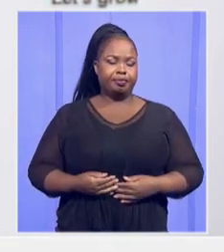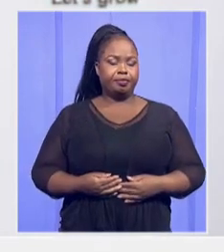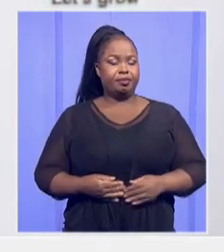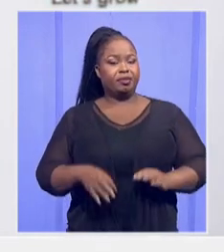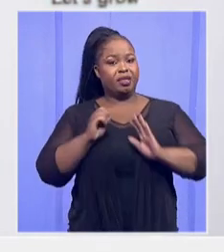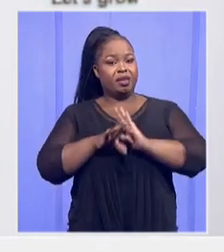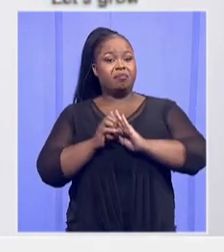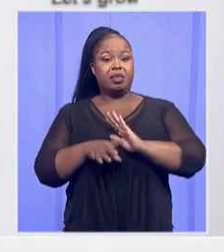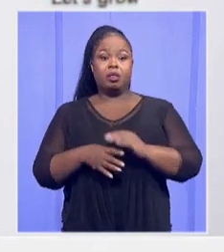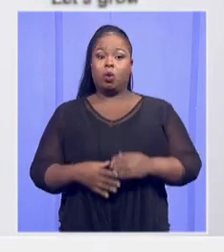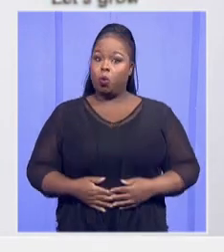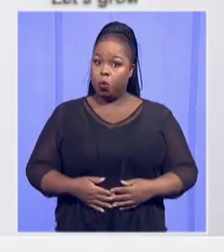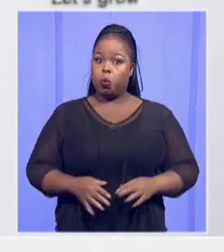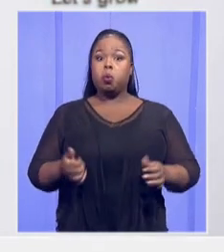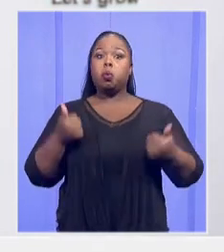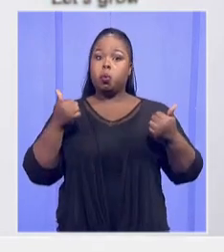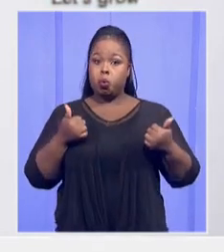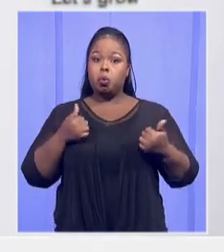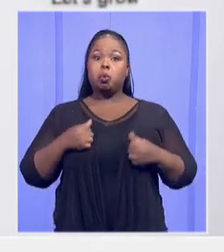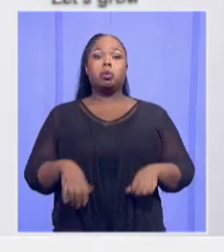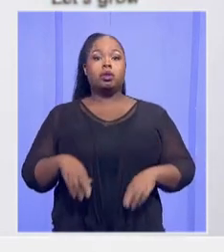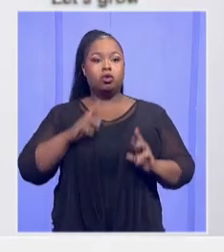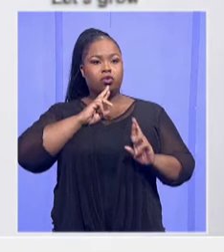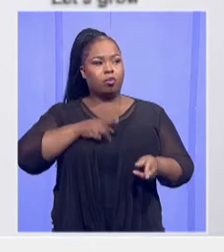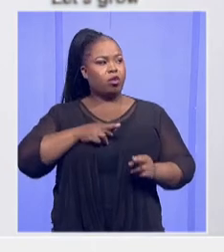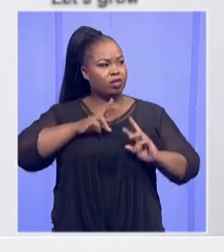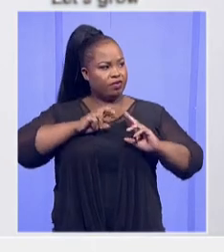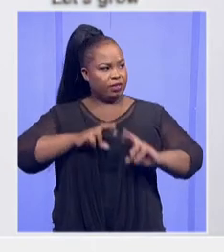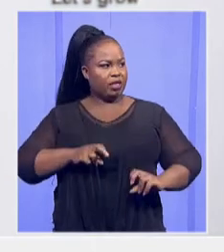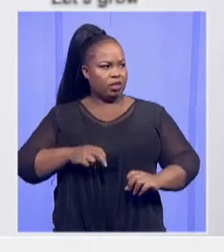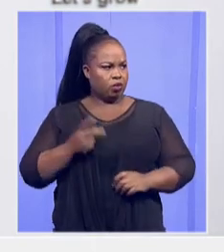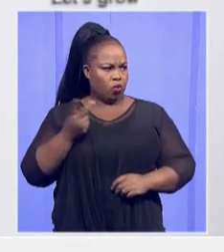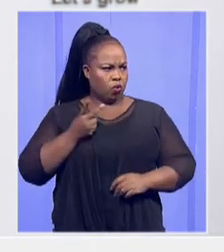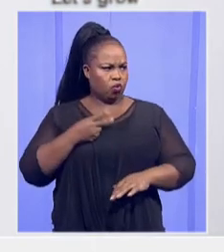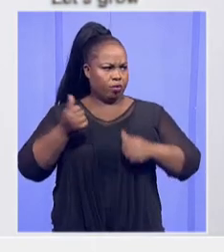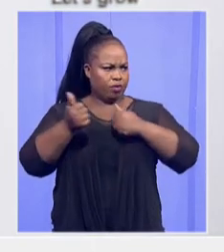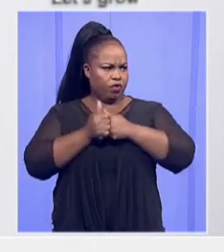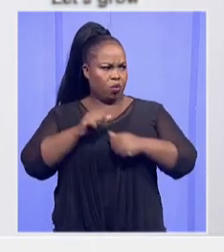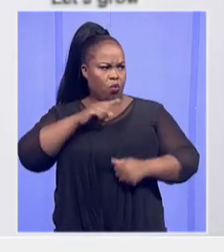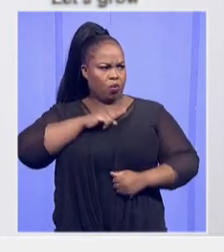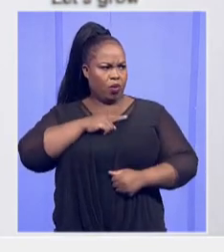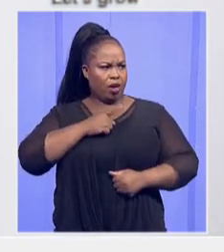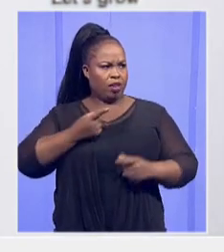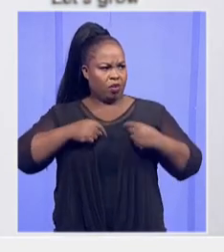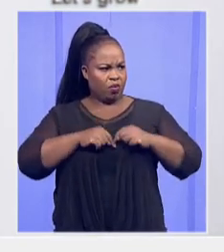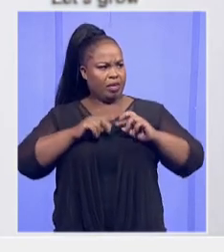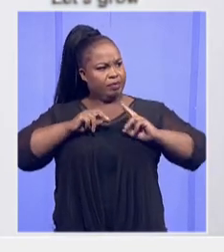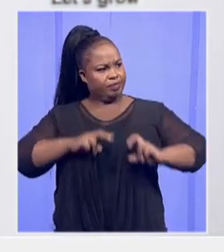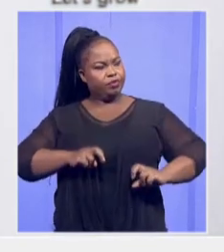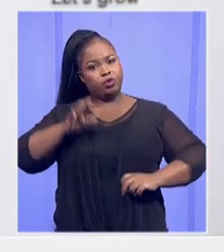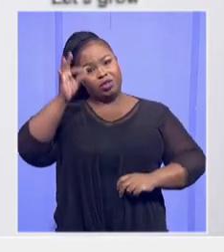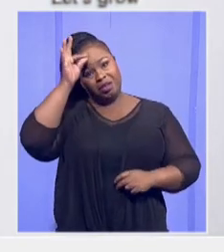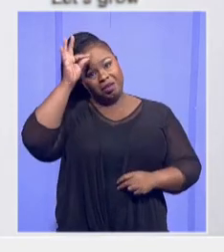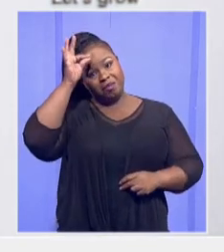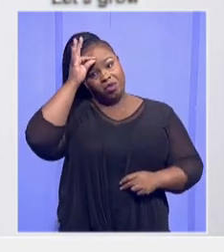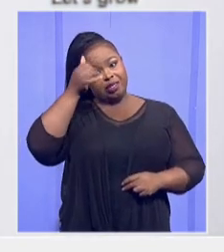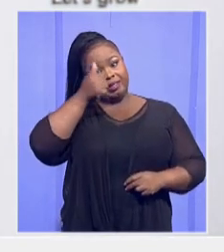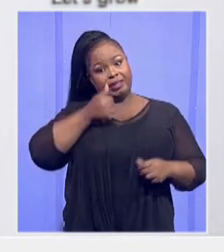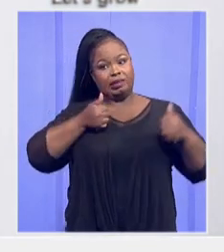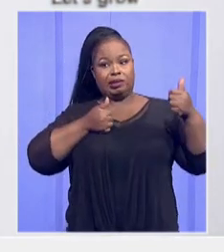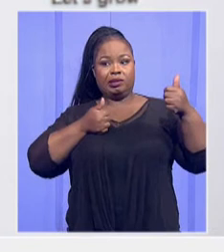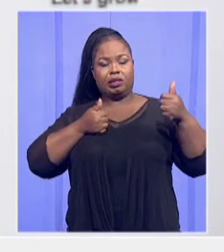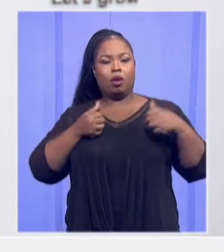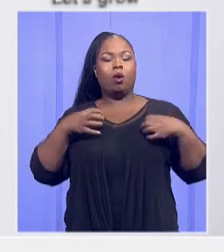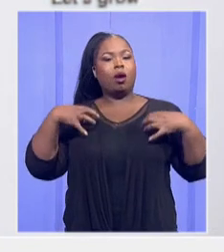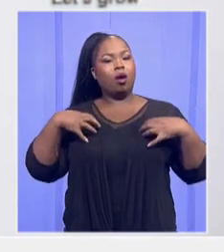country is very good at investigative reporting. And perhaps together, because it's a matter of investigating with law enforcement, our